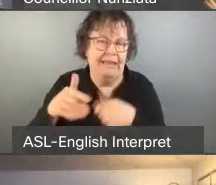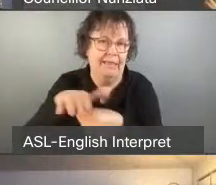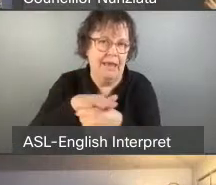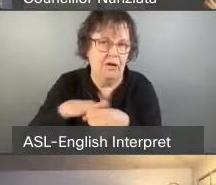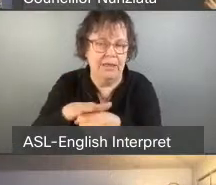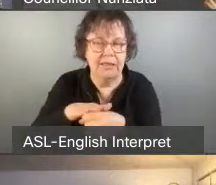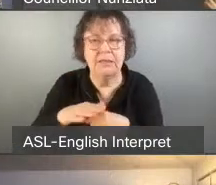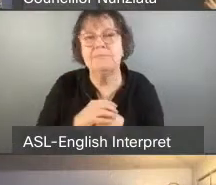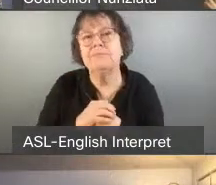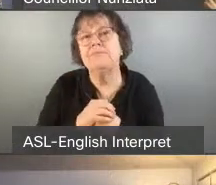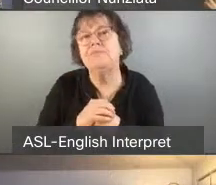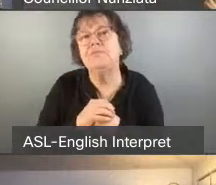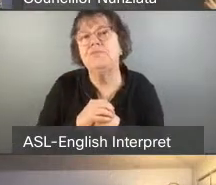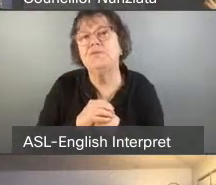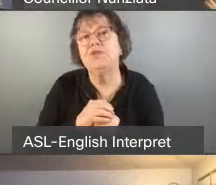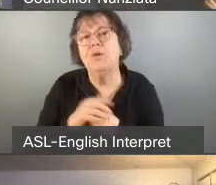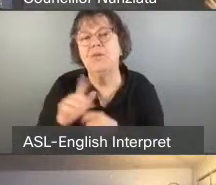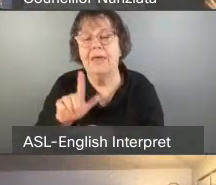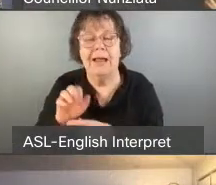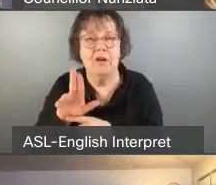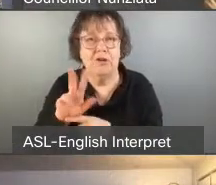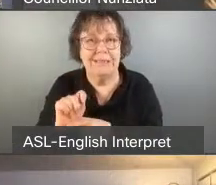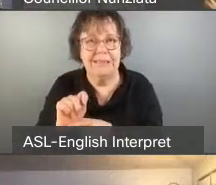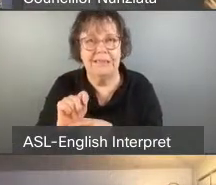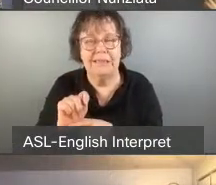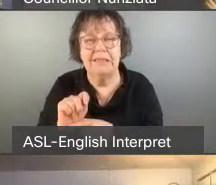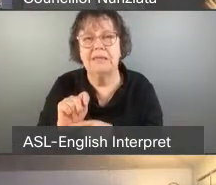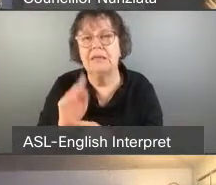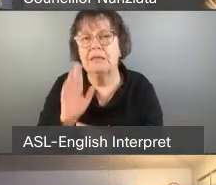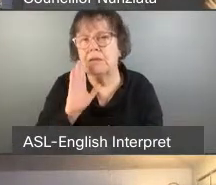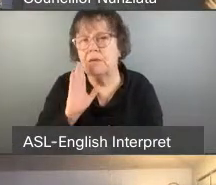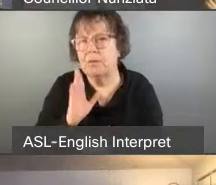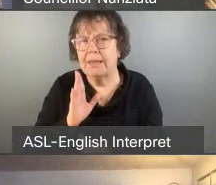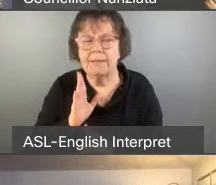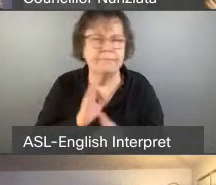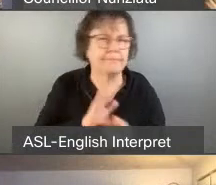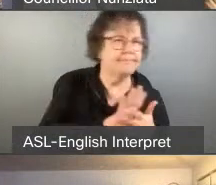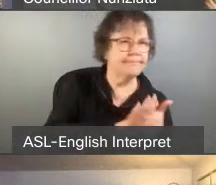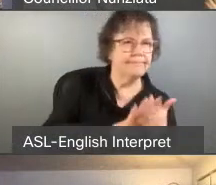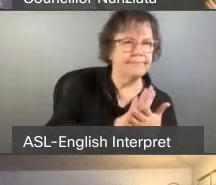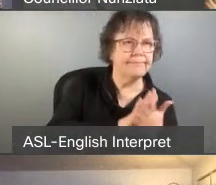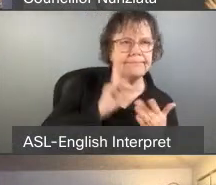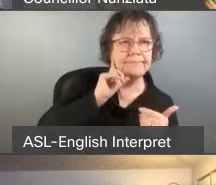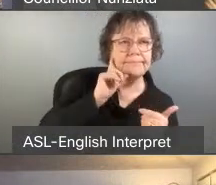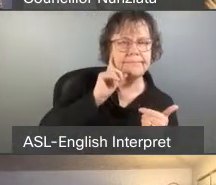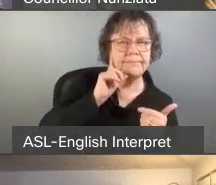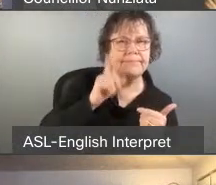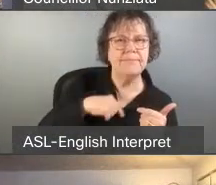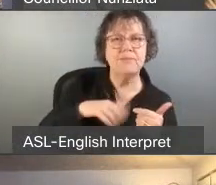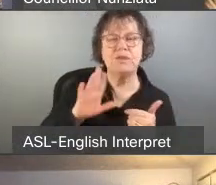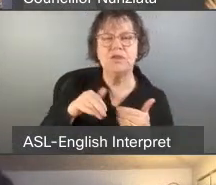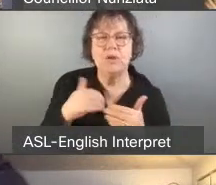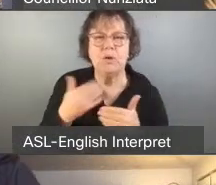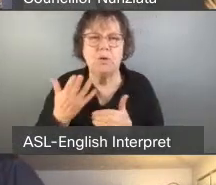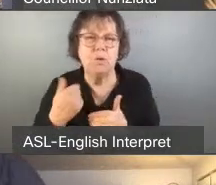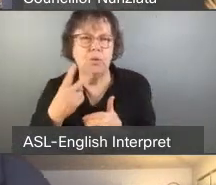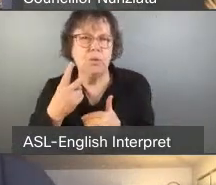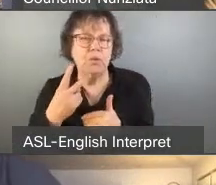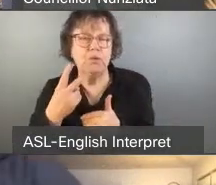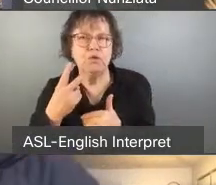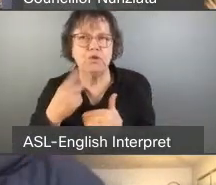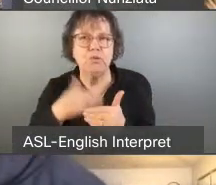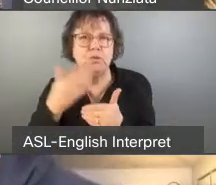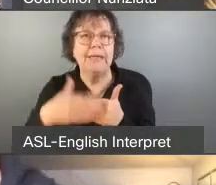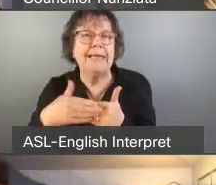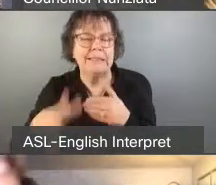waterfront East LRT update to come to executive committee on March 30th. Now, as 1 of the city's 2 next transit priority projects, along